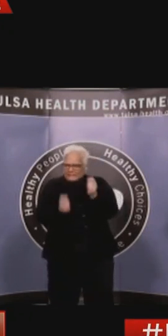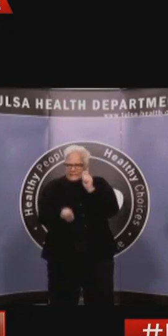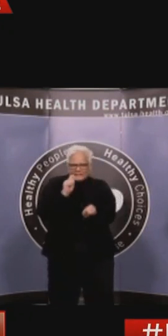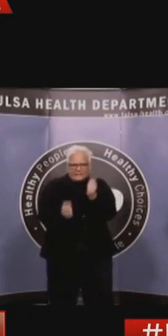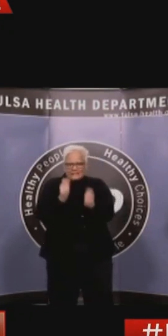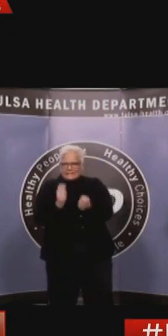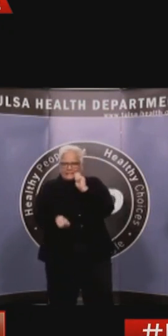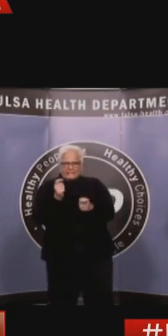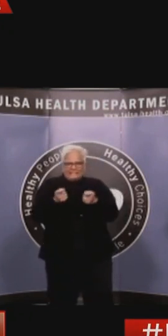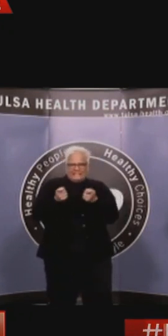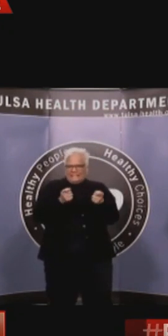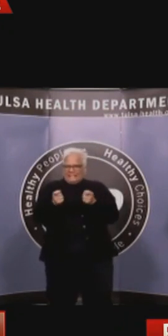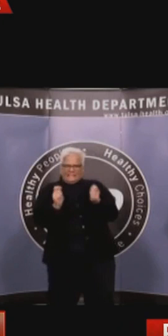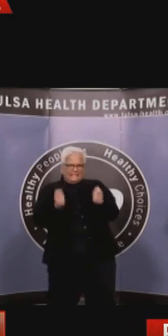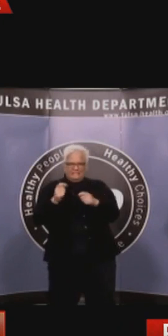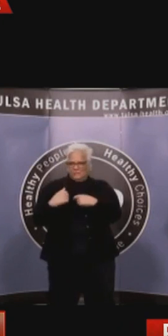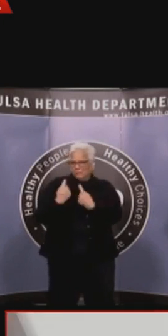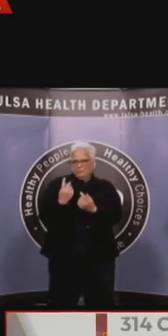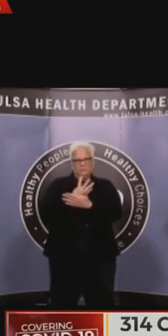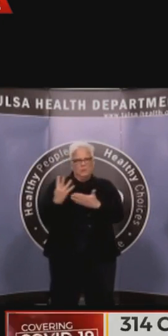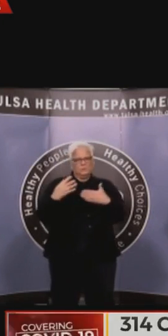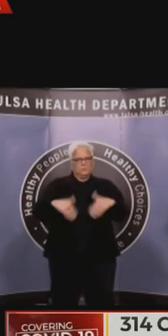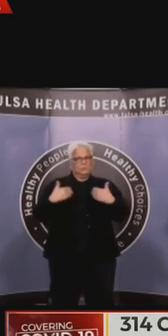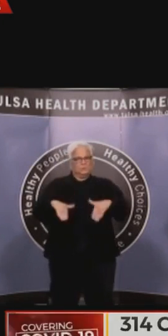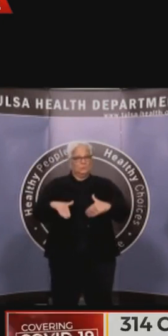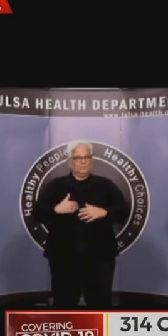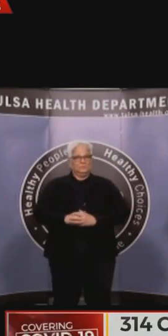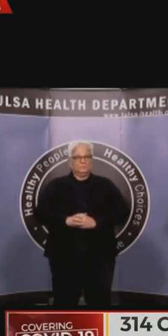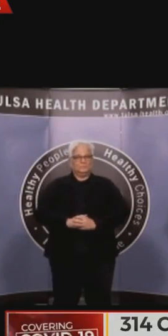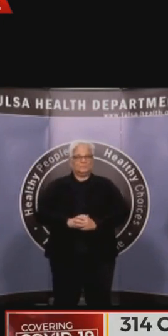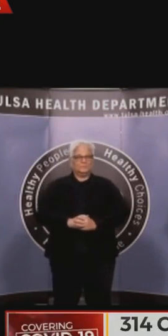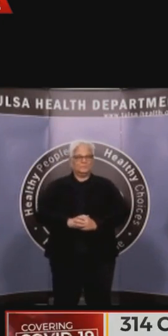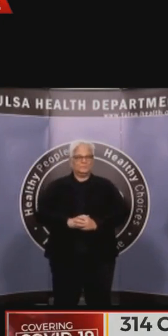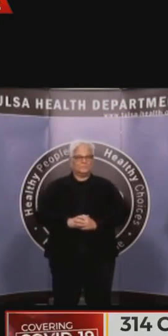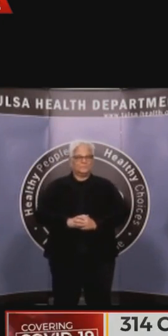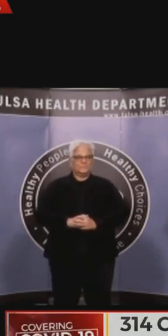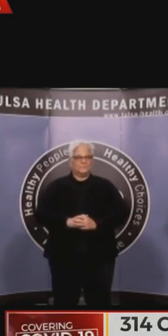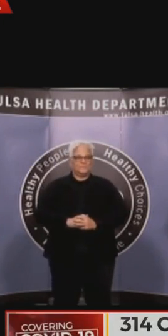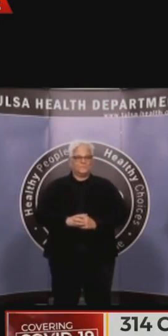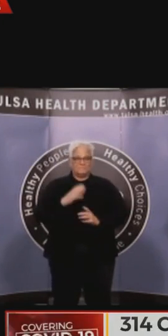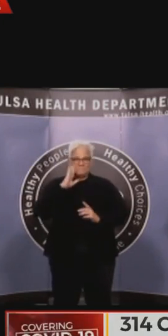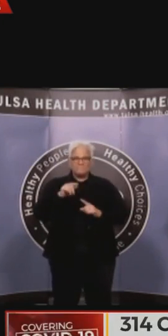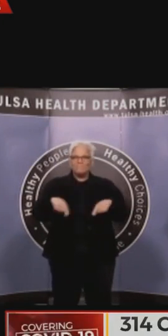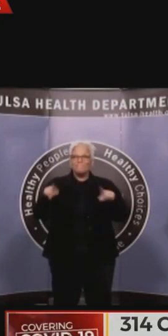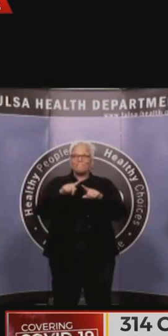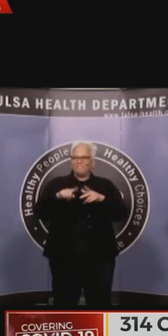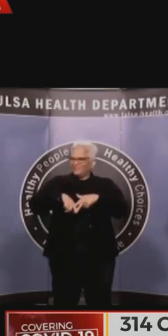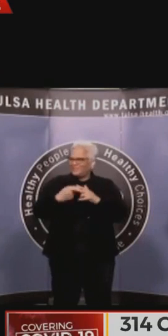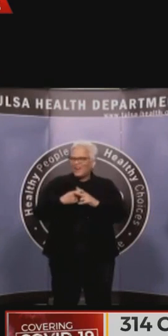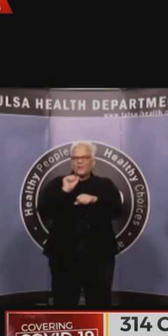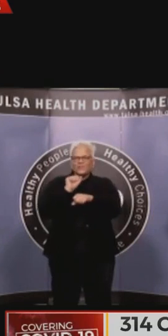remote work protocols for the city of Tulsa, and we began asking people to work remotely and to practice social